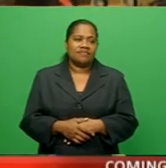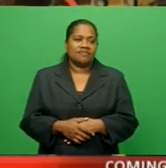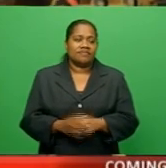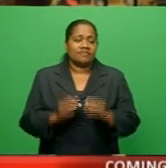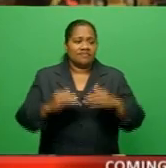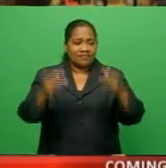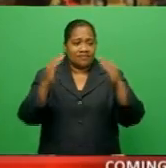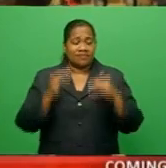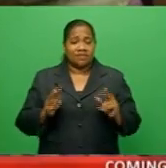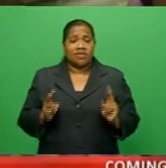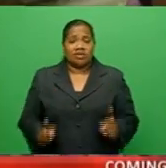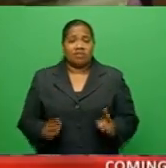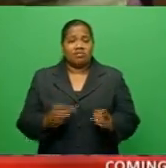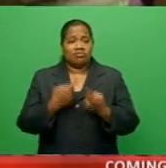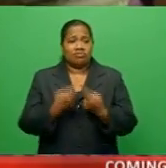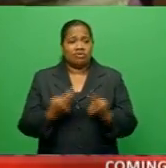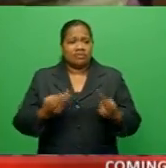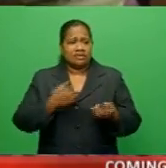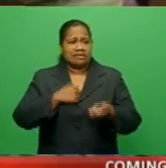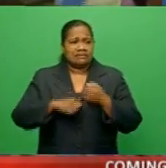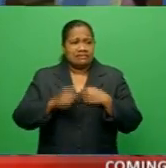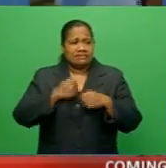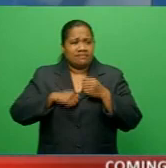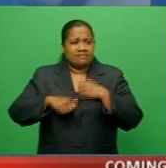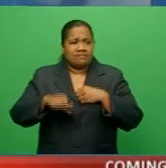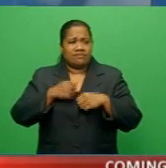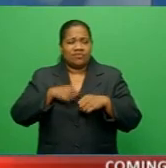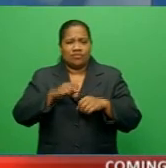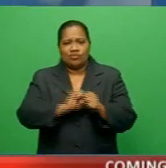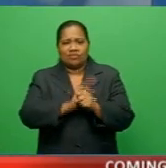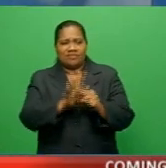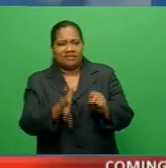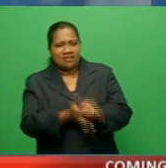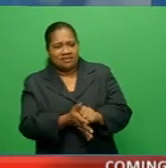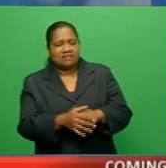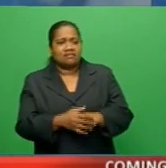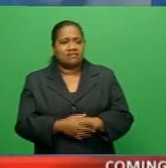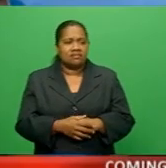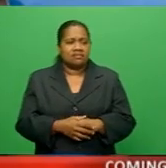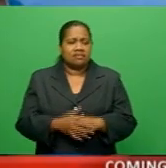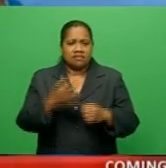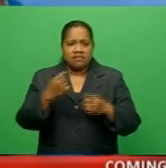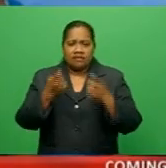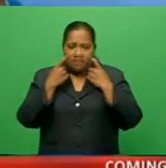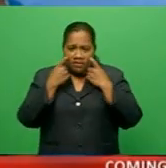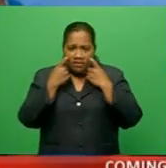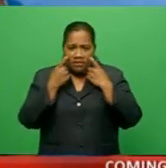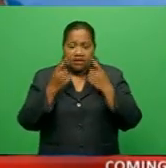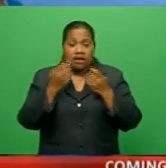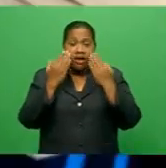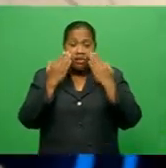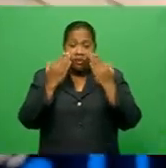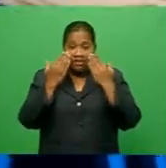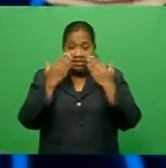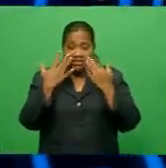Up ahead, human resource struggles amid COVID-19 and raising awareness on prostate cancer.